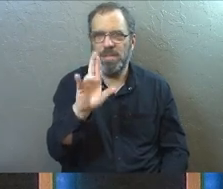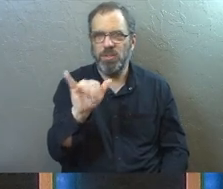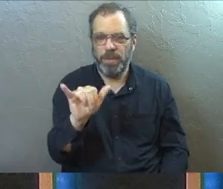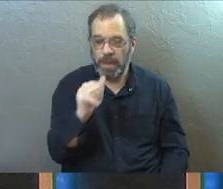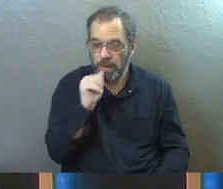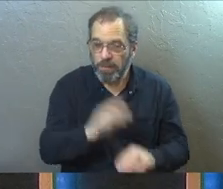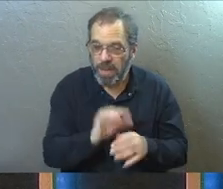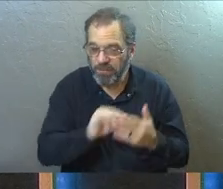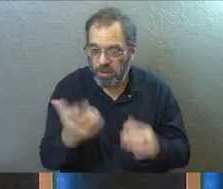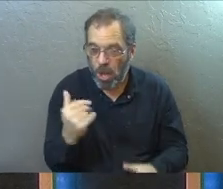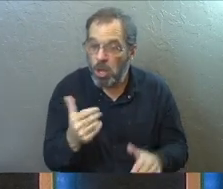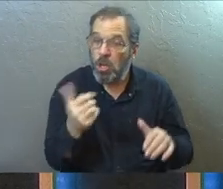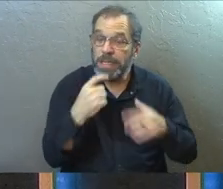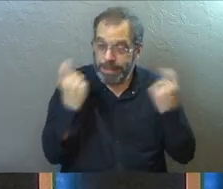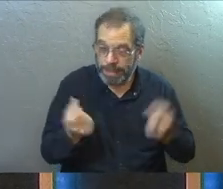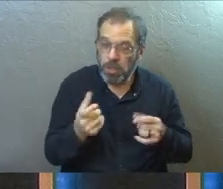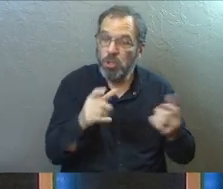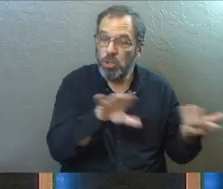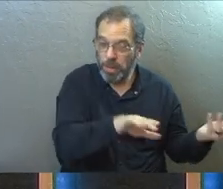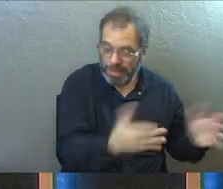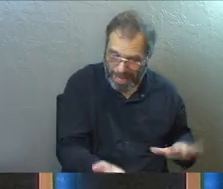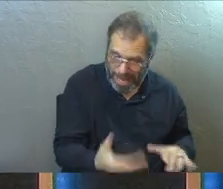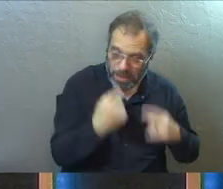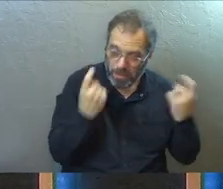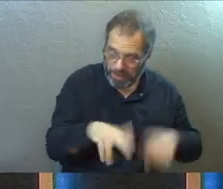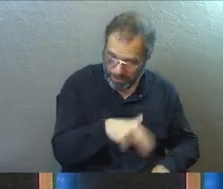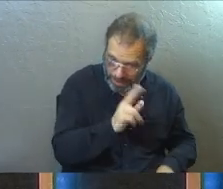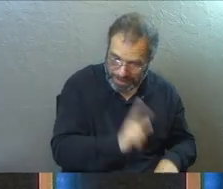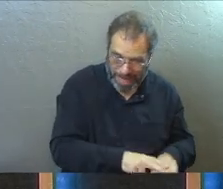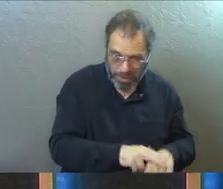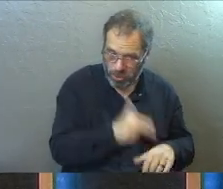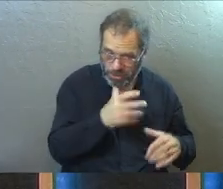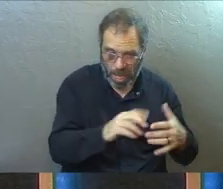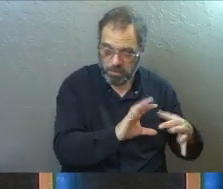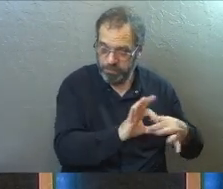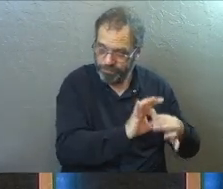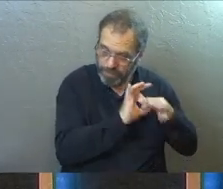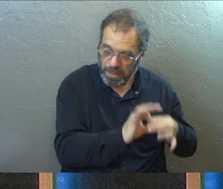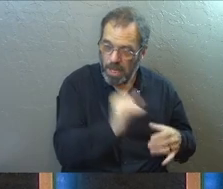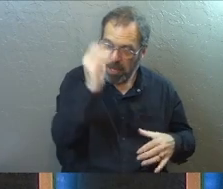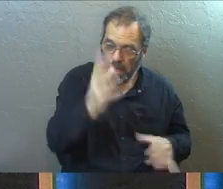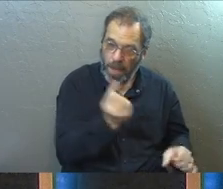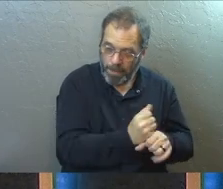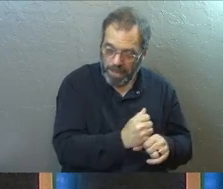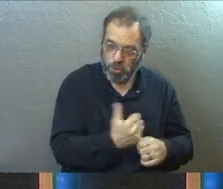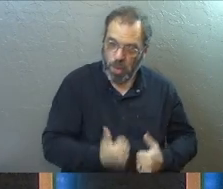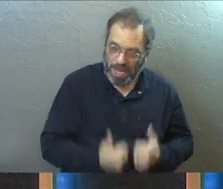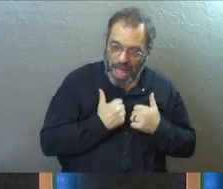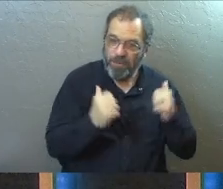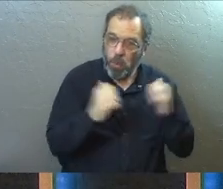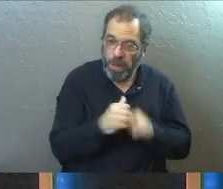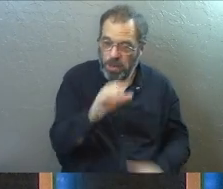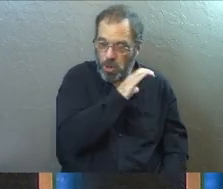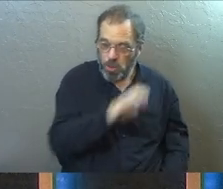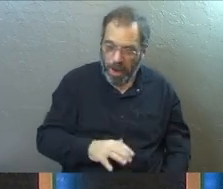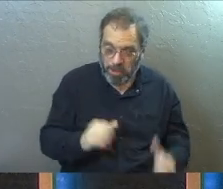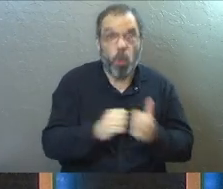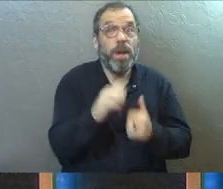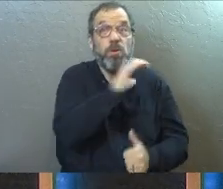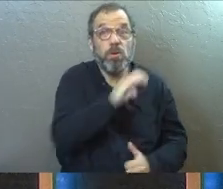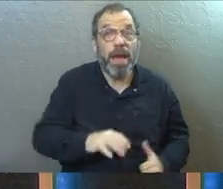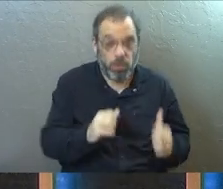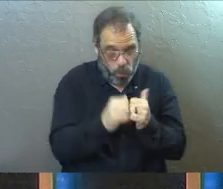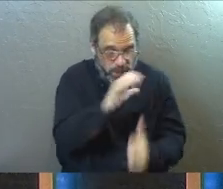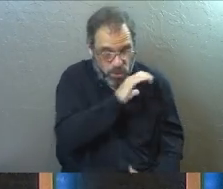Verse 13. were dead because of your sins and because your sinful nature was not yet cut away. Then God made you alive with Christ. With Christ